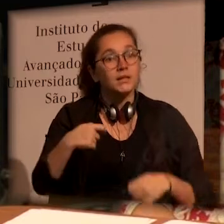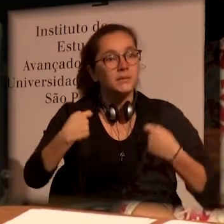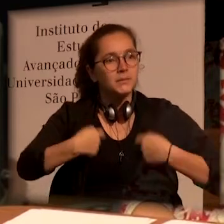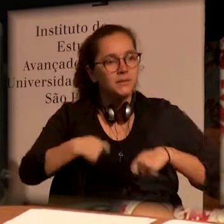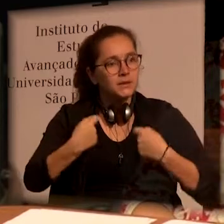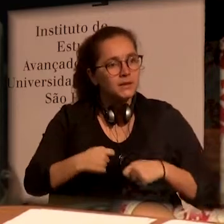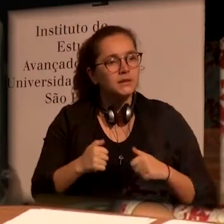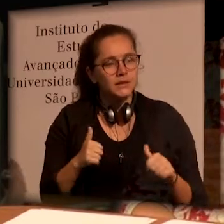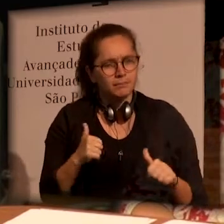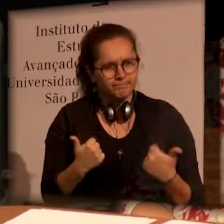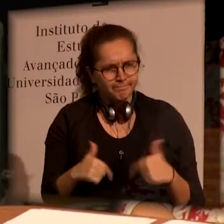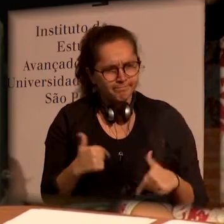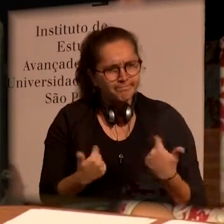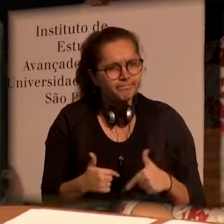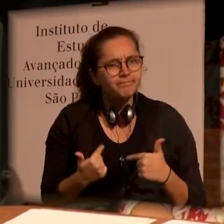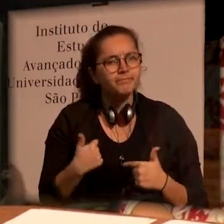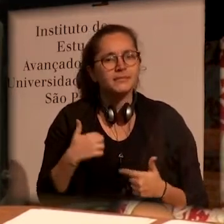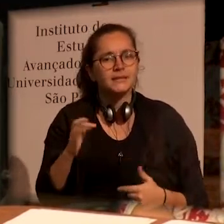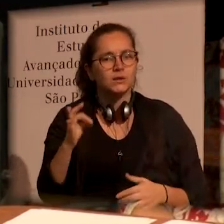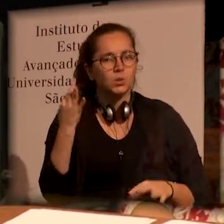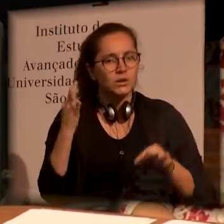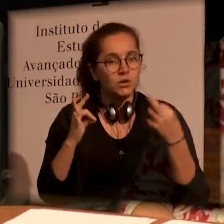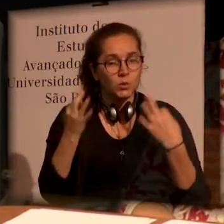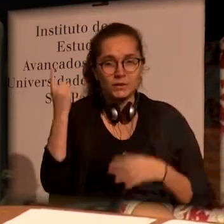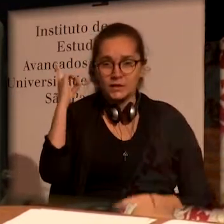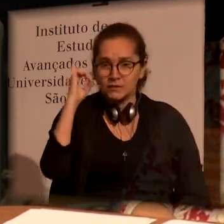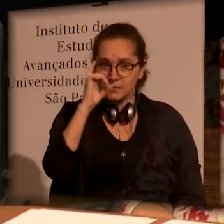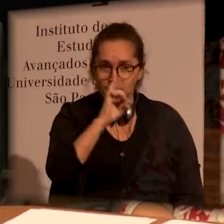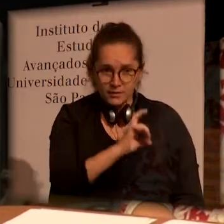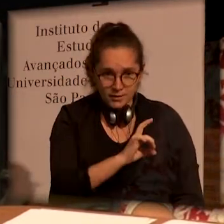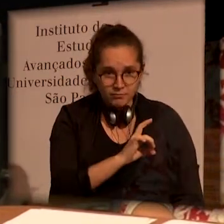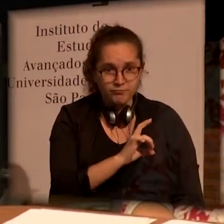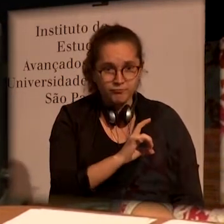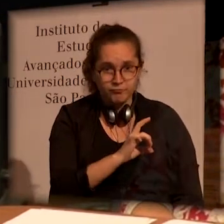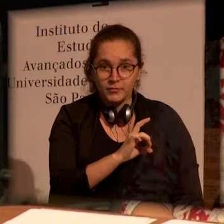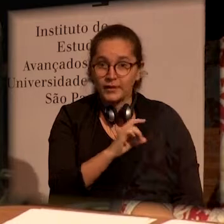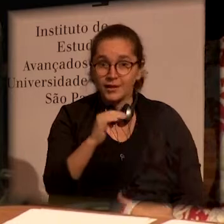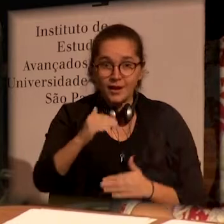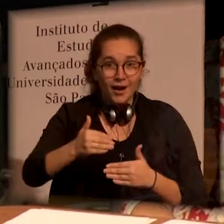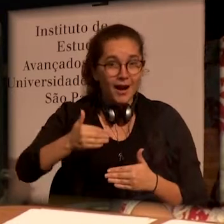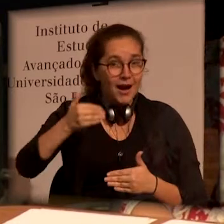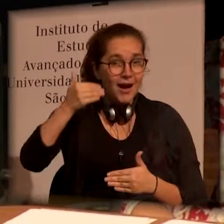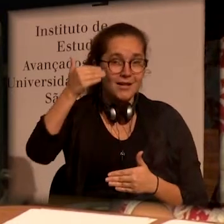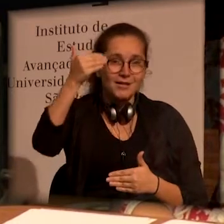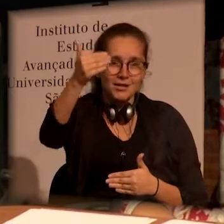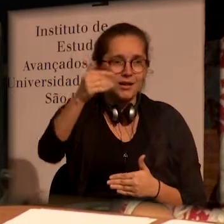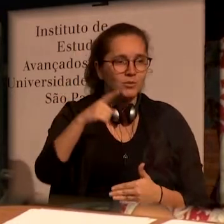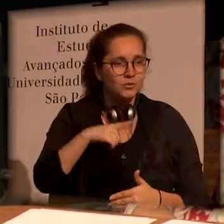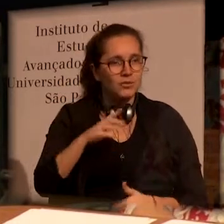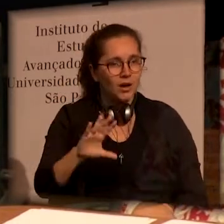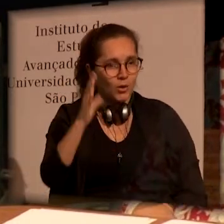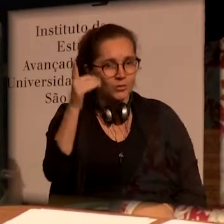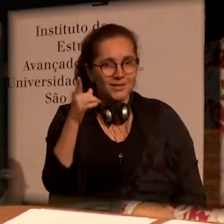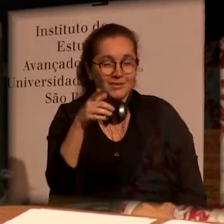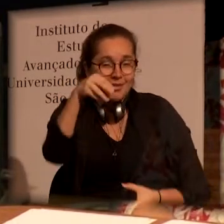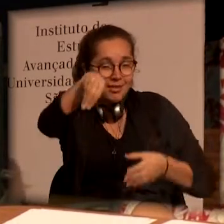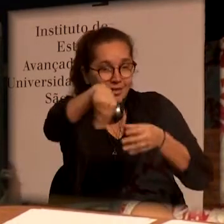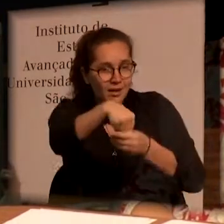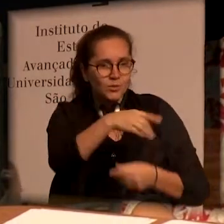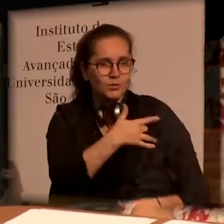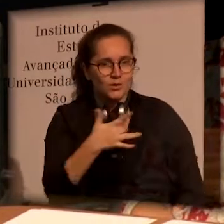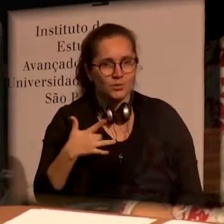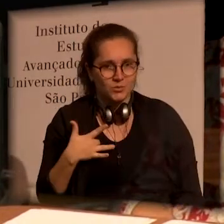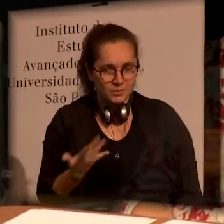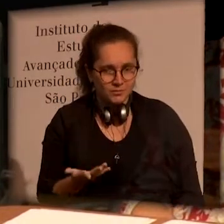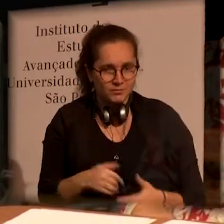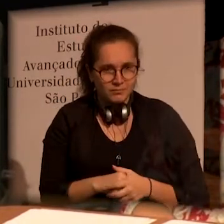It demands situations which are very complex that go beyond the classical box of